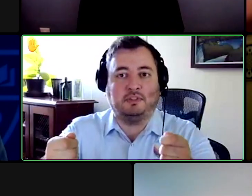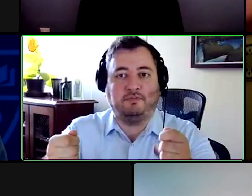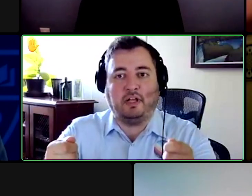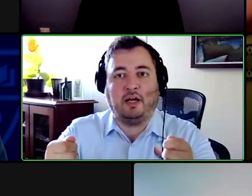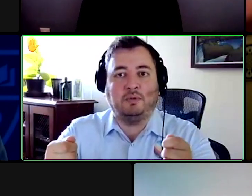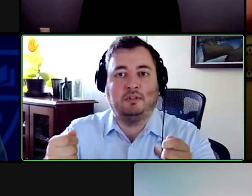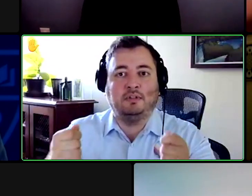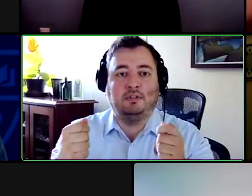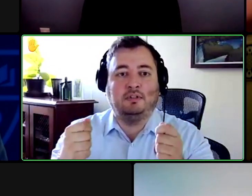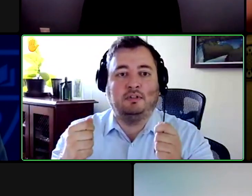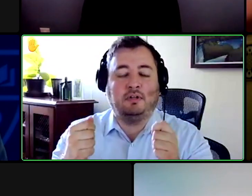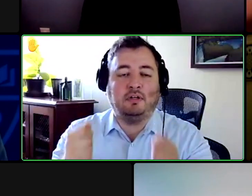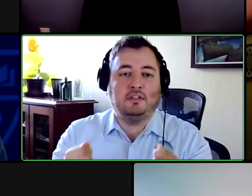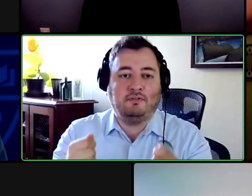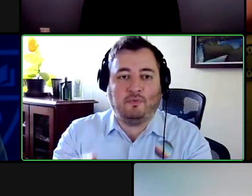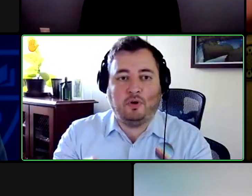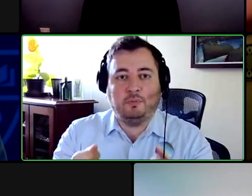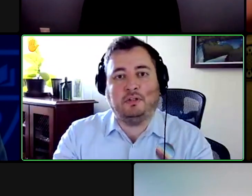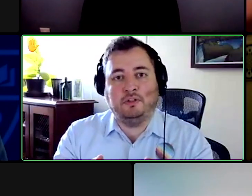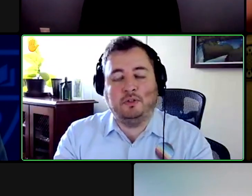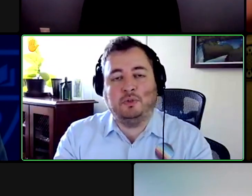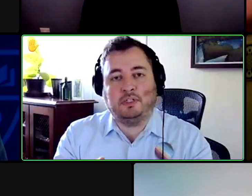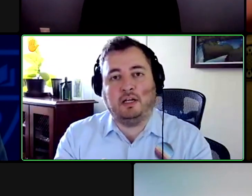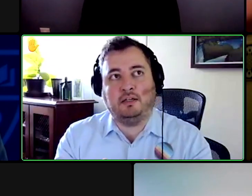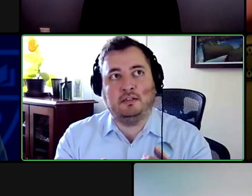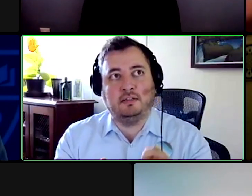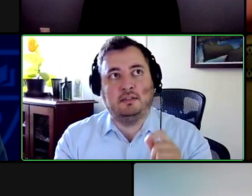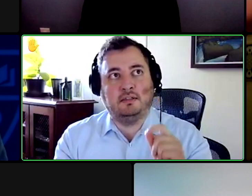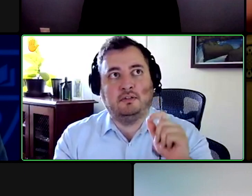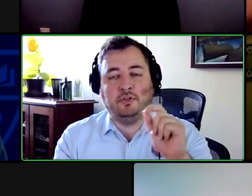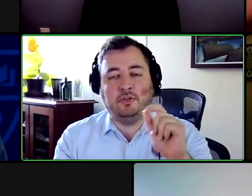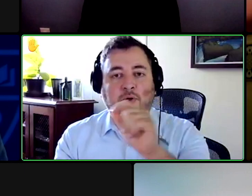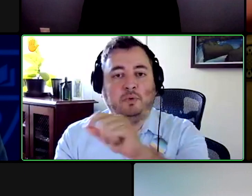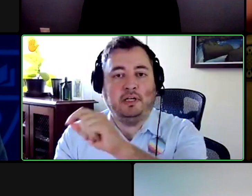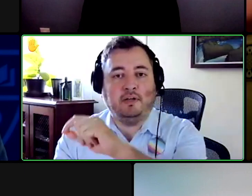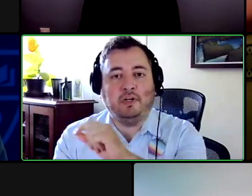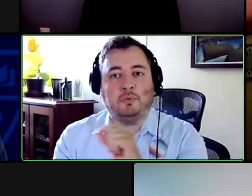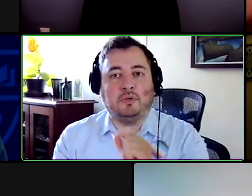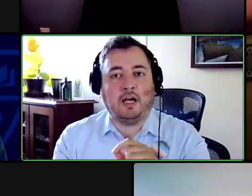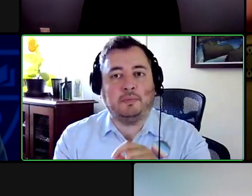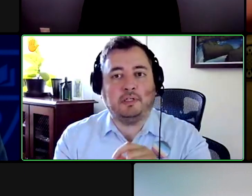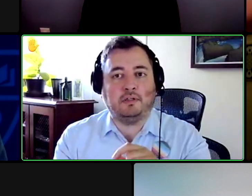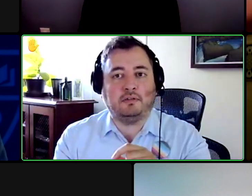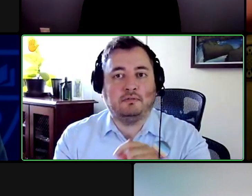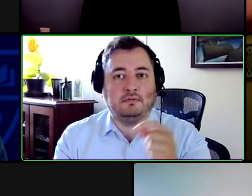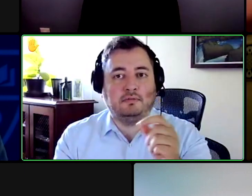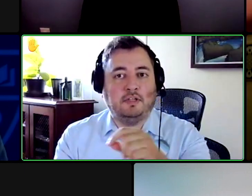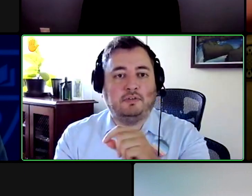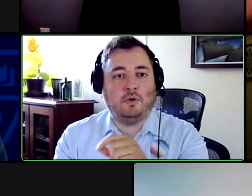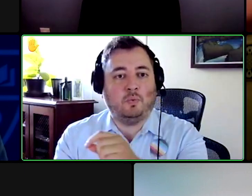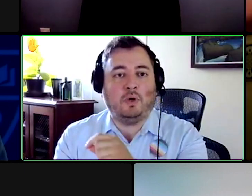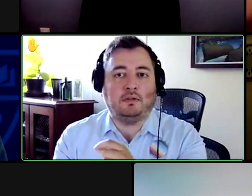forms for that don't the form that you say do you need a reasonable accommodation